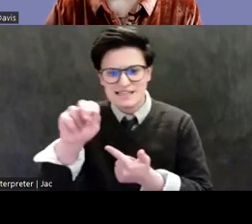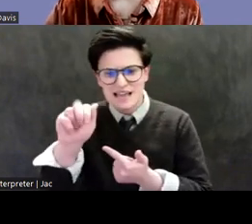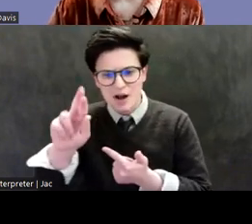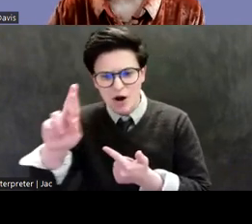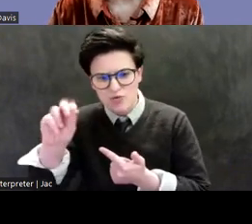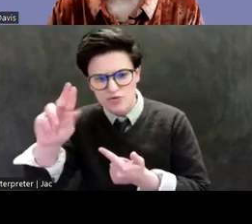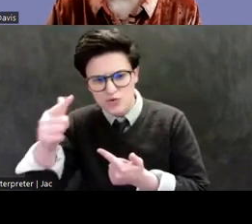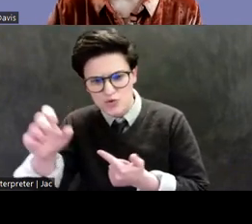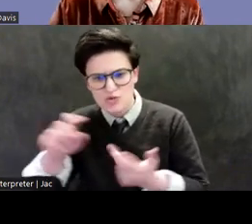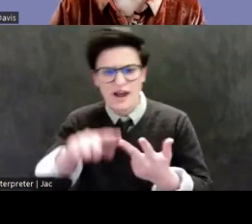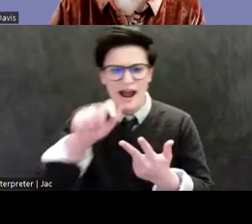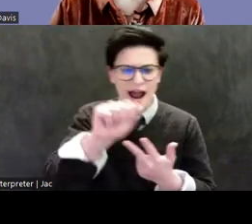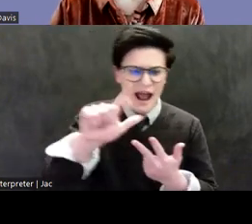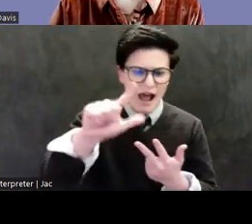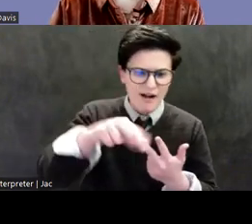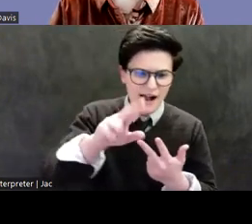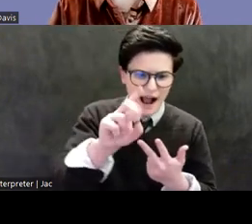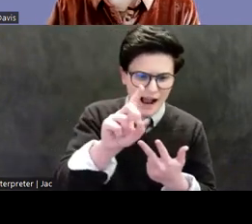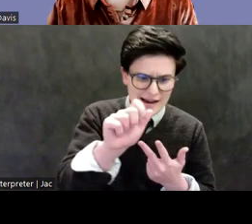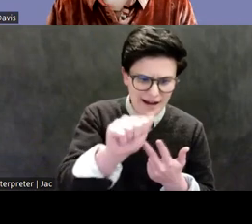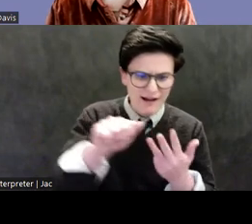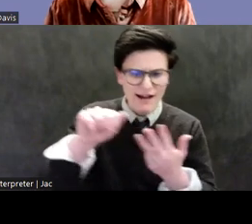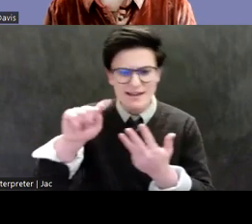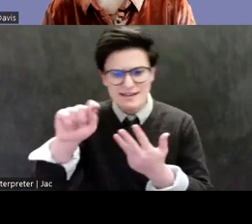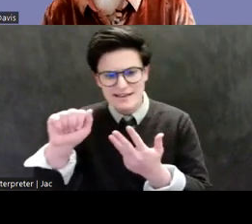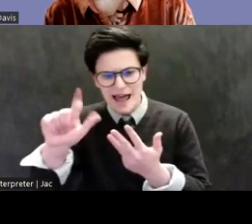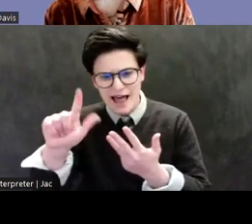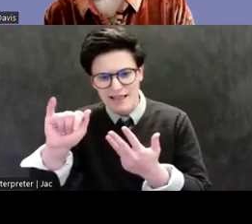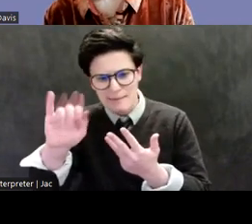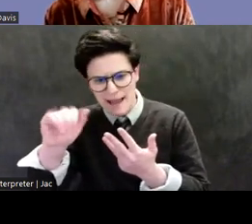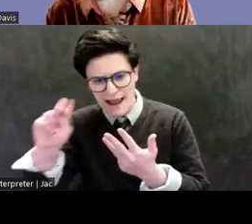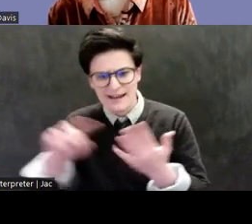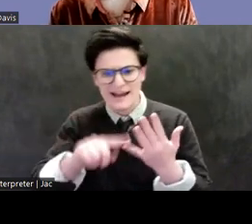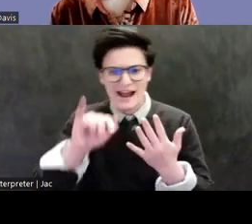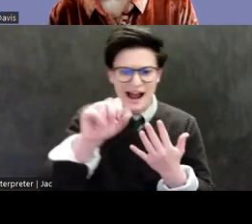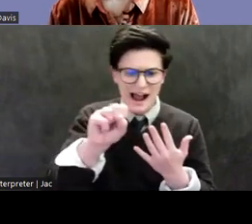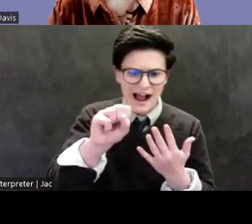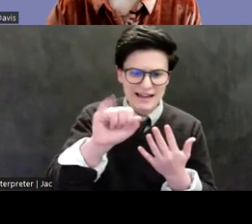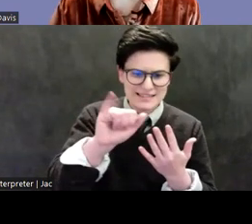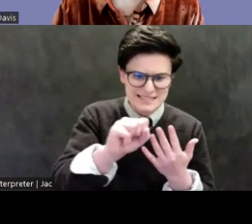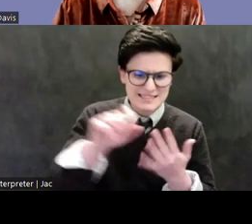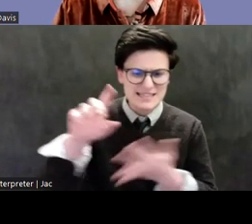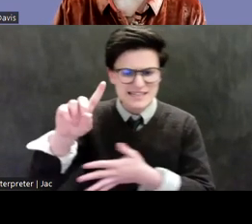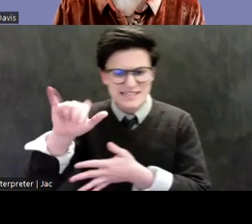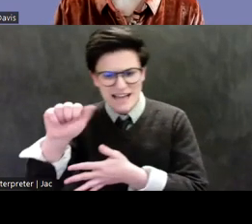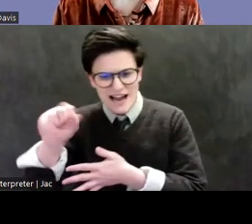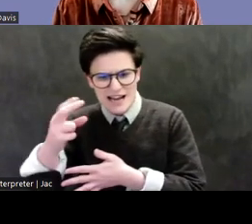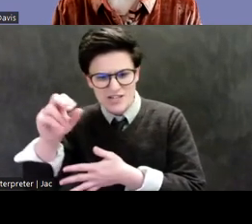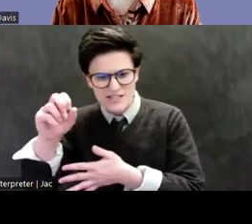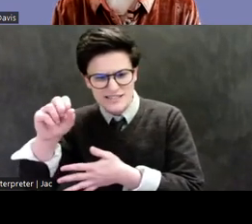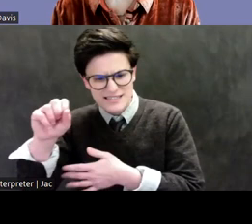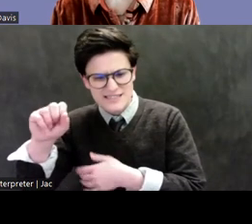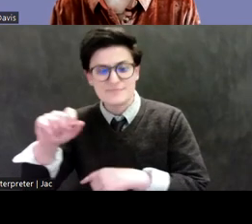Daesh. Slide, please. Speaking of the latter, starting in 2014, media reports reveal